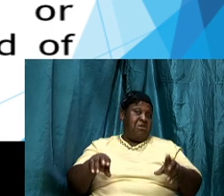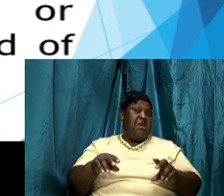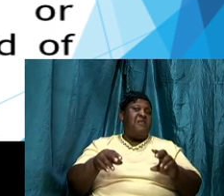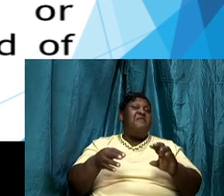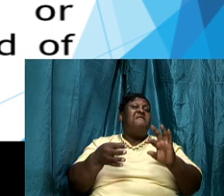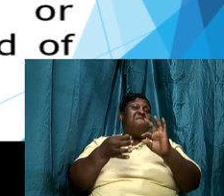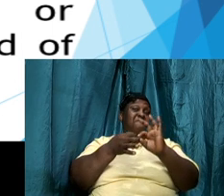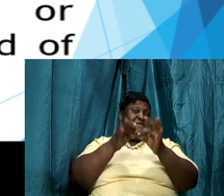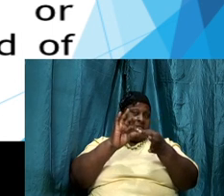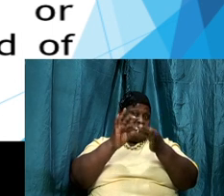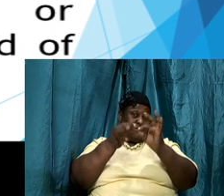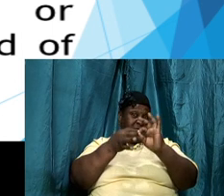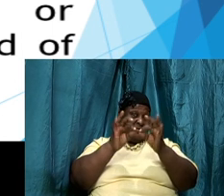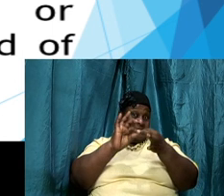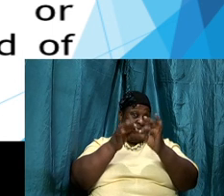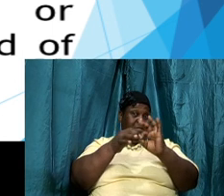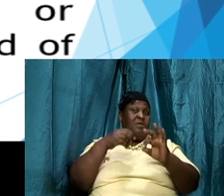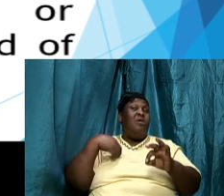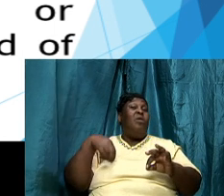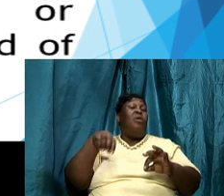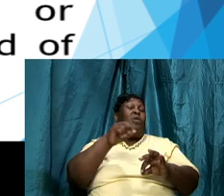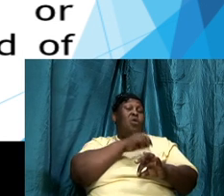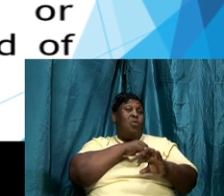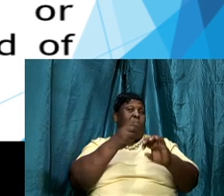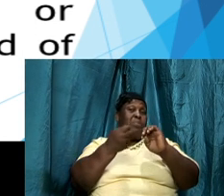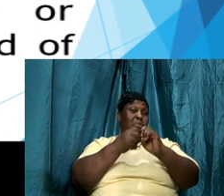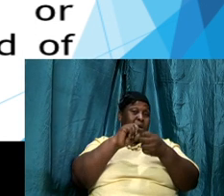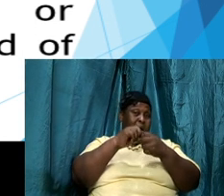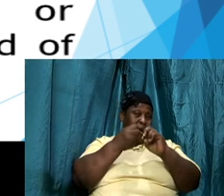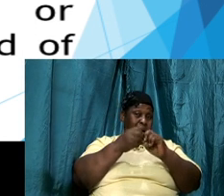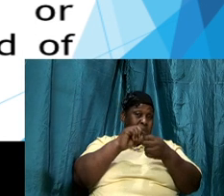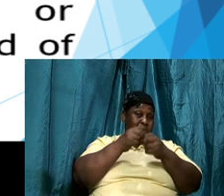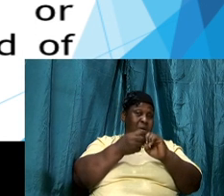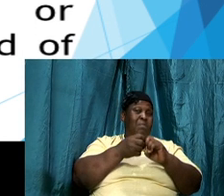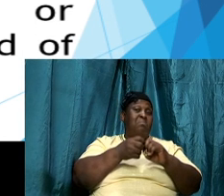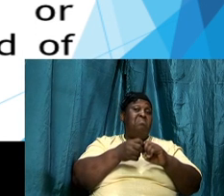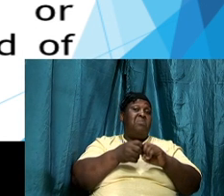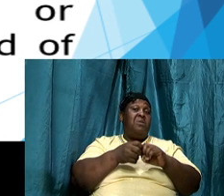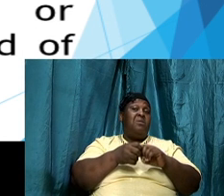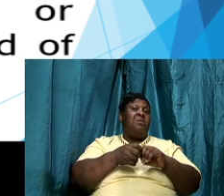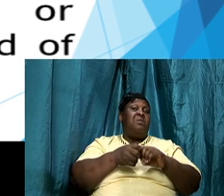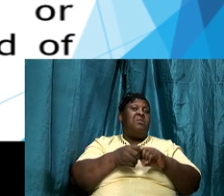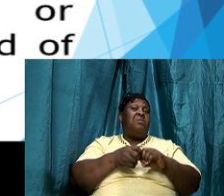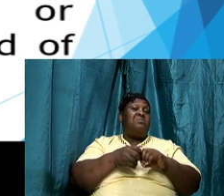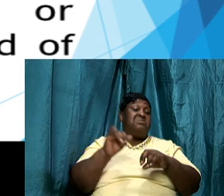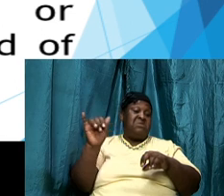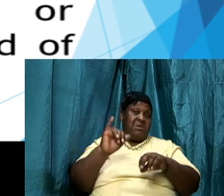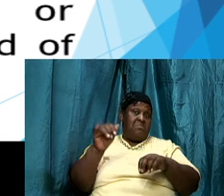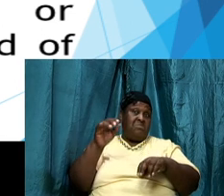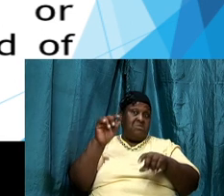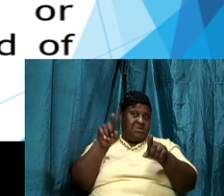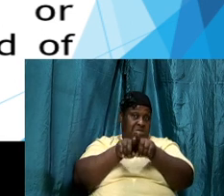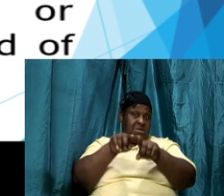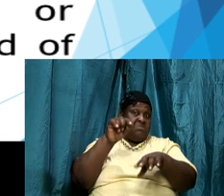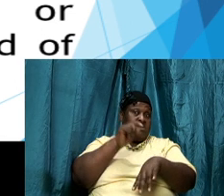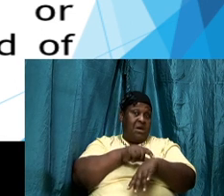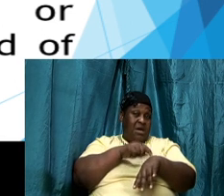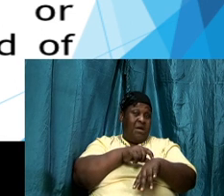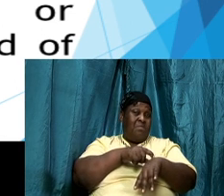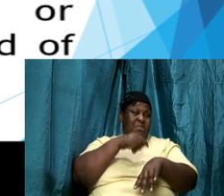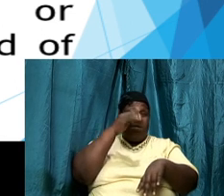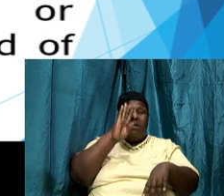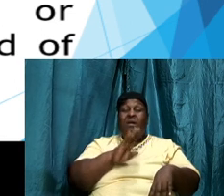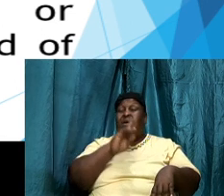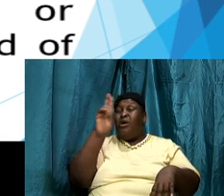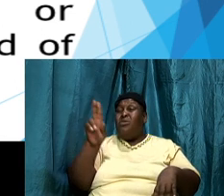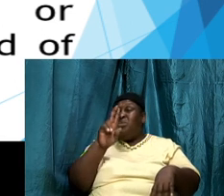situation that literally confronts us at a particular time brothers and sisters did you know that God can use the very